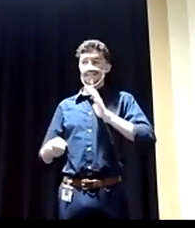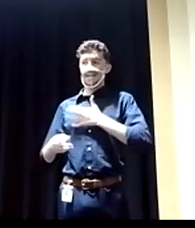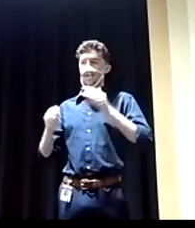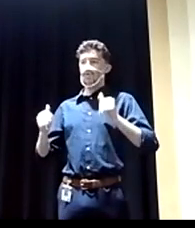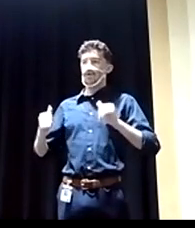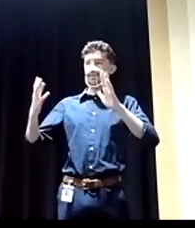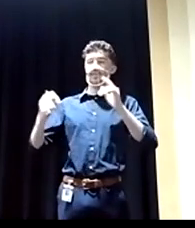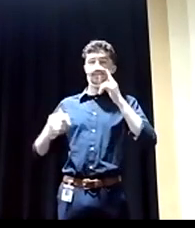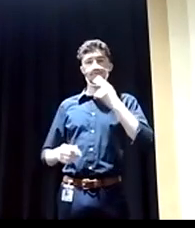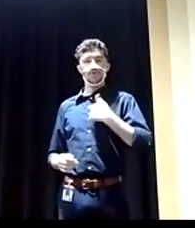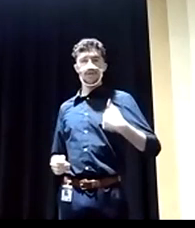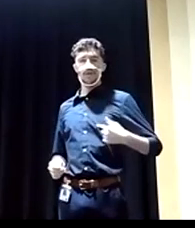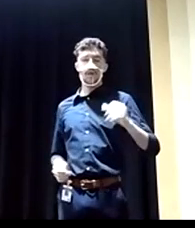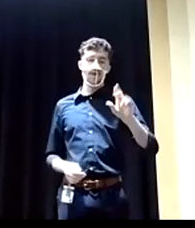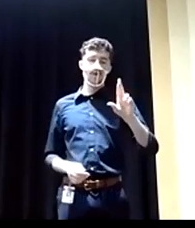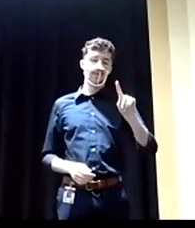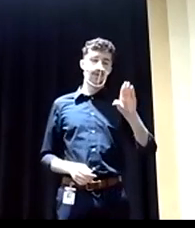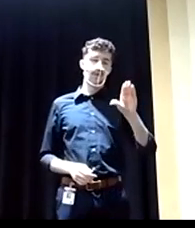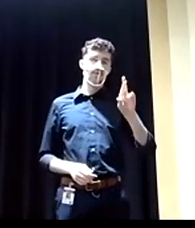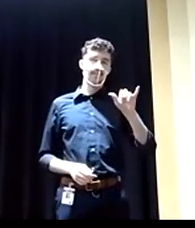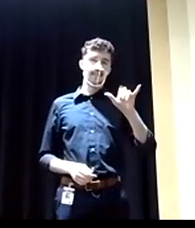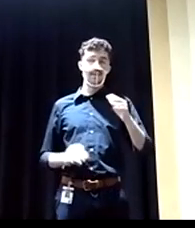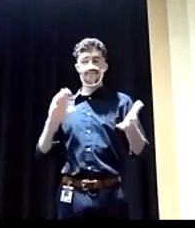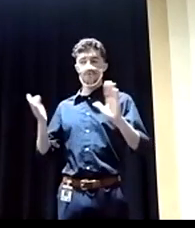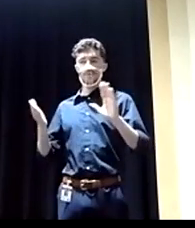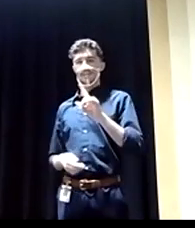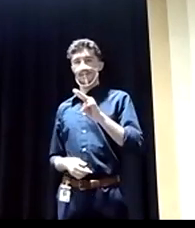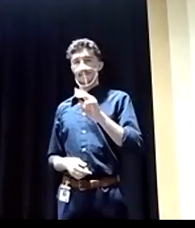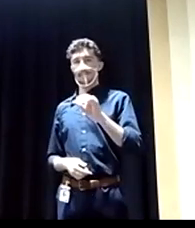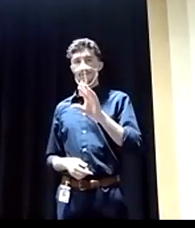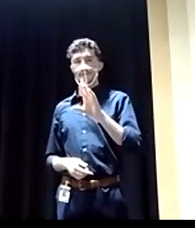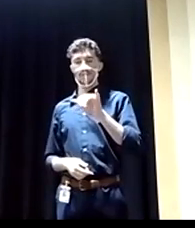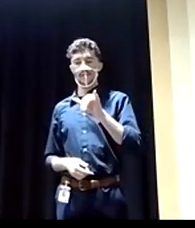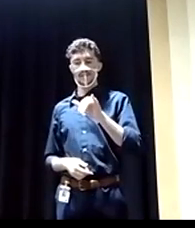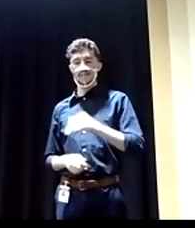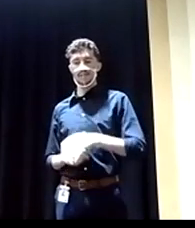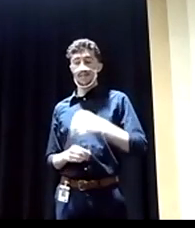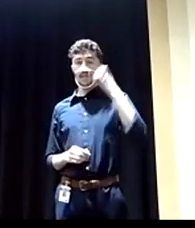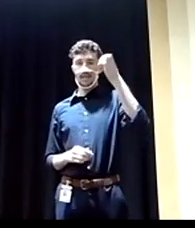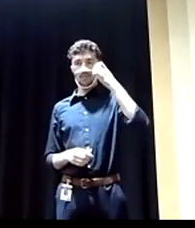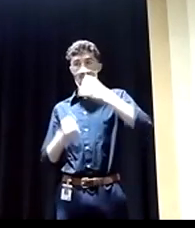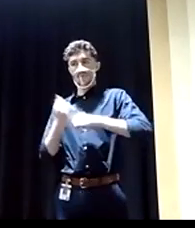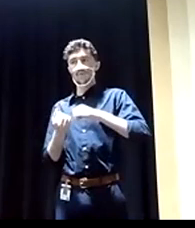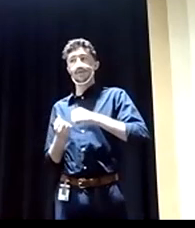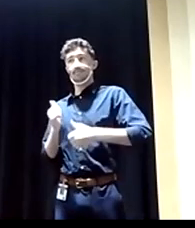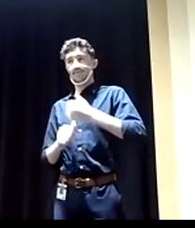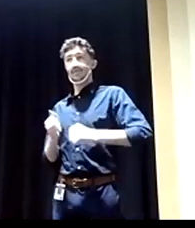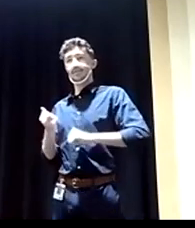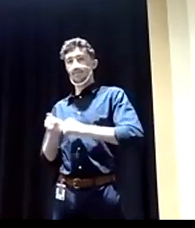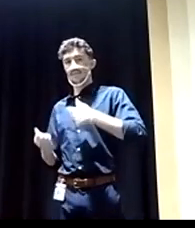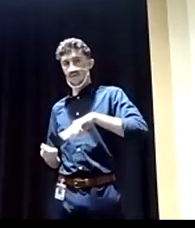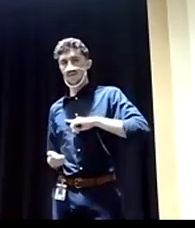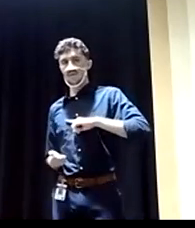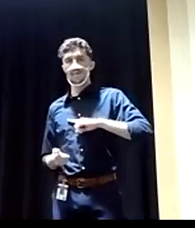autocracy versus democracy, basically. And Russia is on the side of China, and Europe is for the most part on the side of the United States. And so,